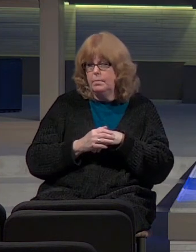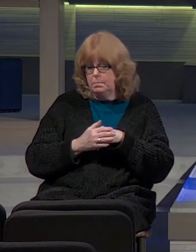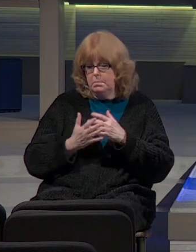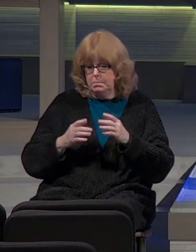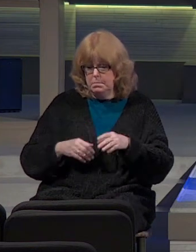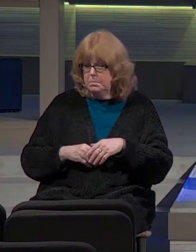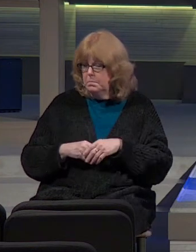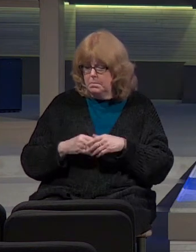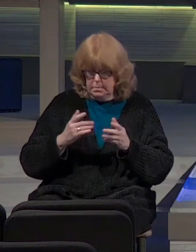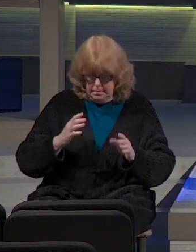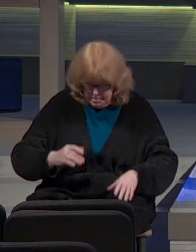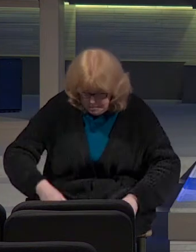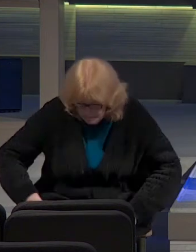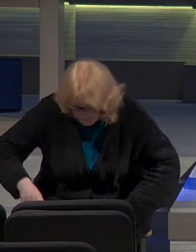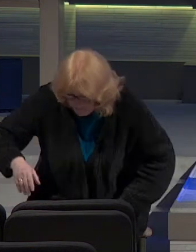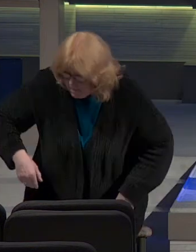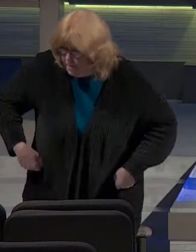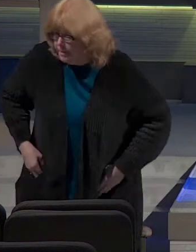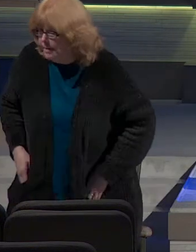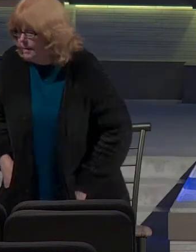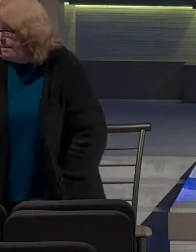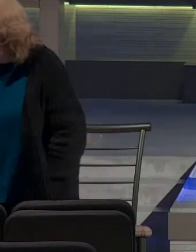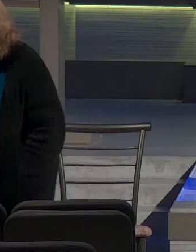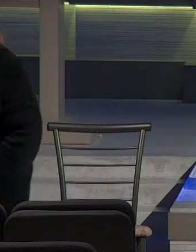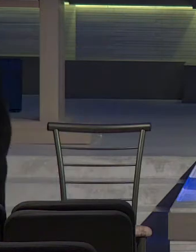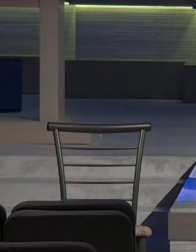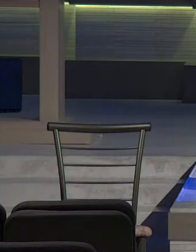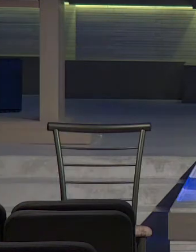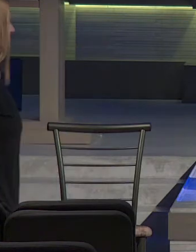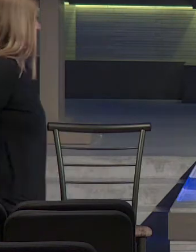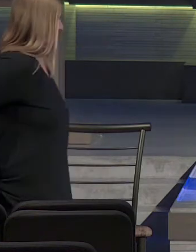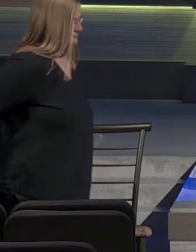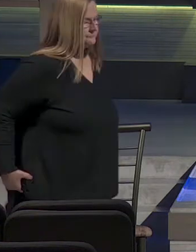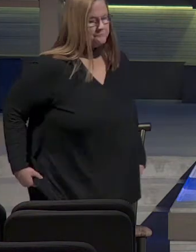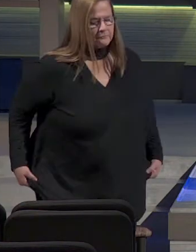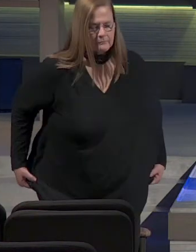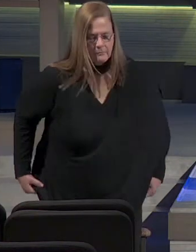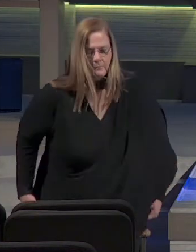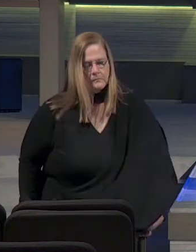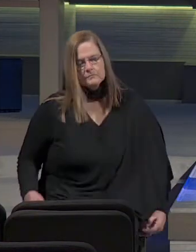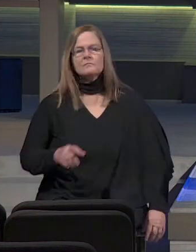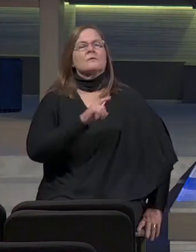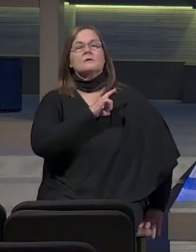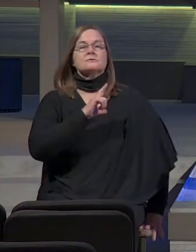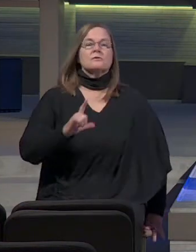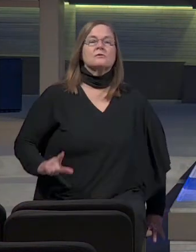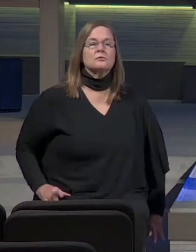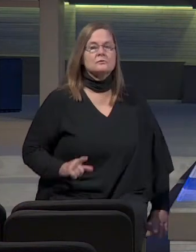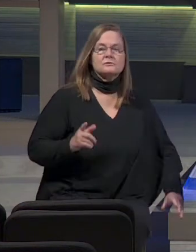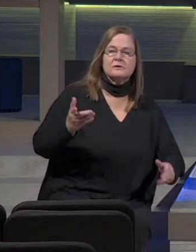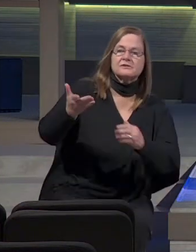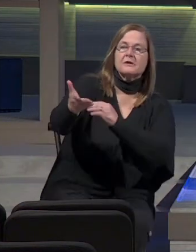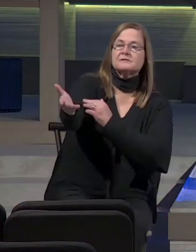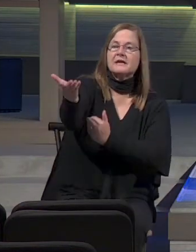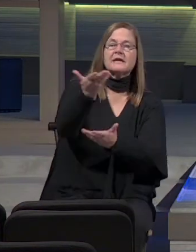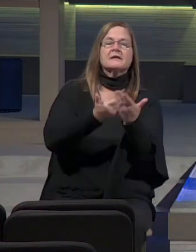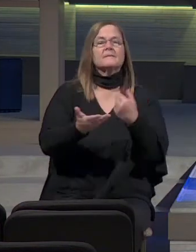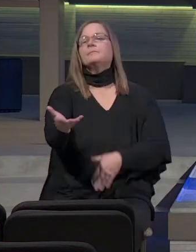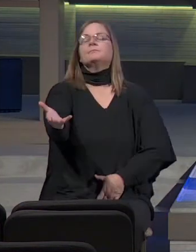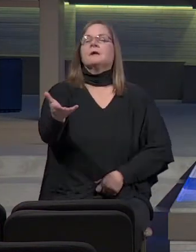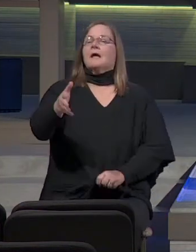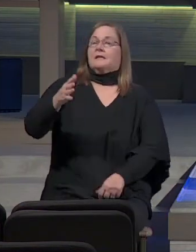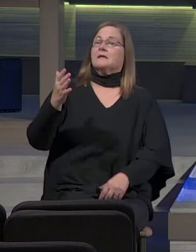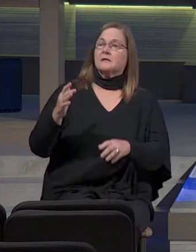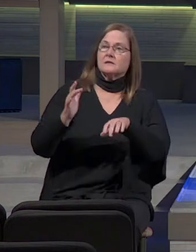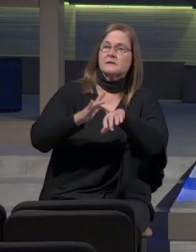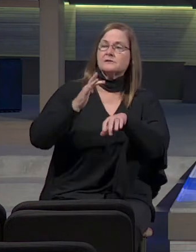Man, let that sink into Jeremiah's mind. Let it sink into our mind. So the Lord stretched out his hand and he touched my mouth and the Lord said to